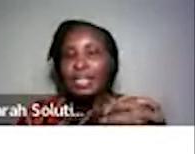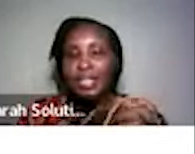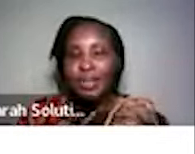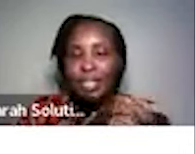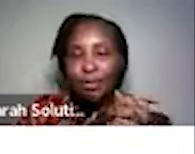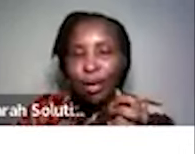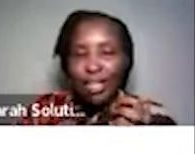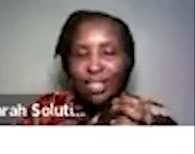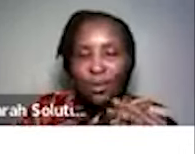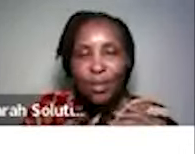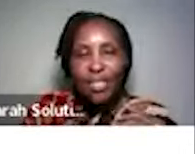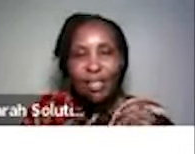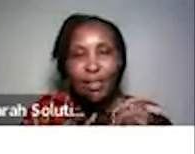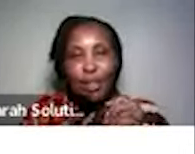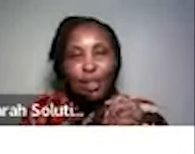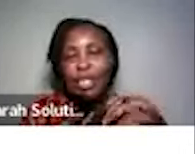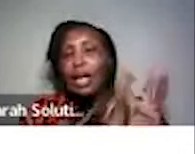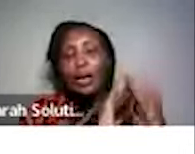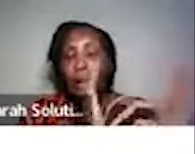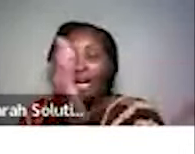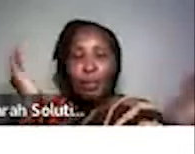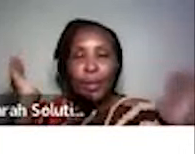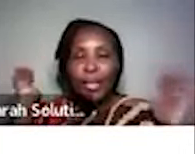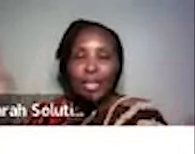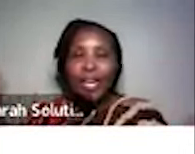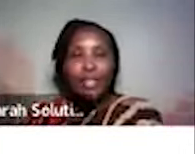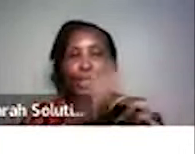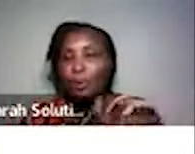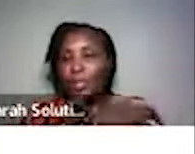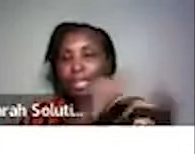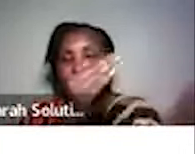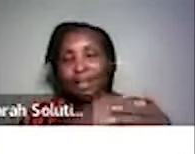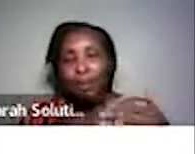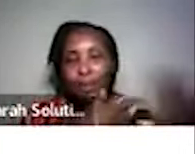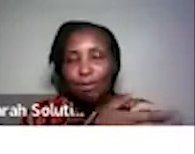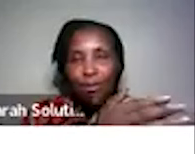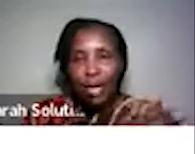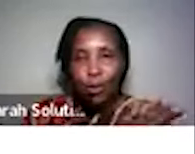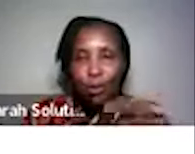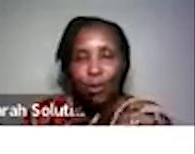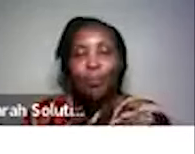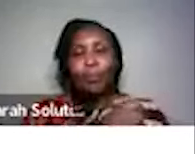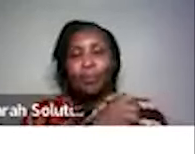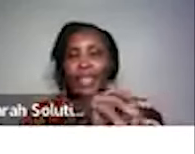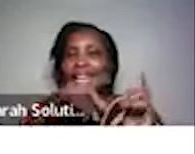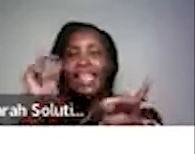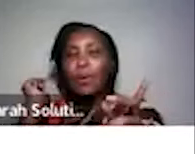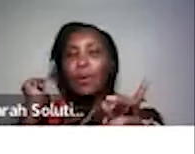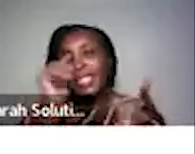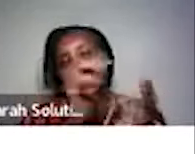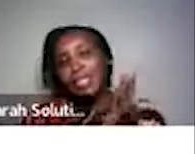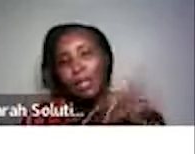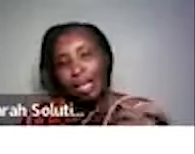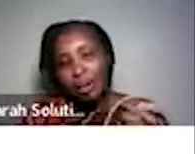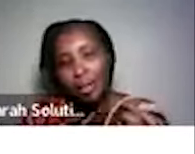of year meet and greet forget to try to the tara solutions normally we are here throughout the year we meet on zoom and